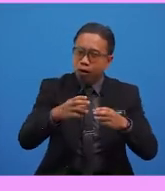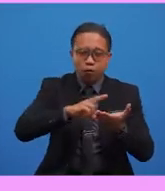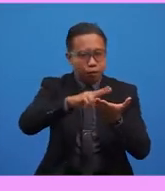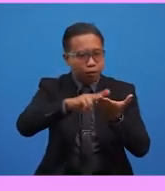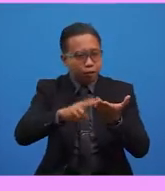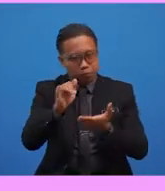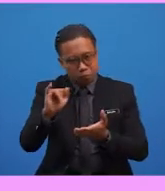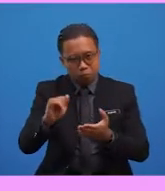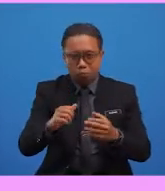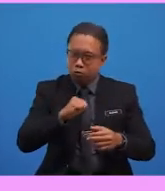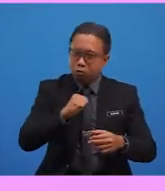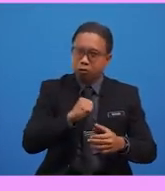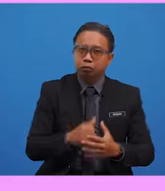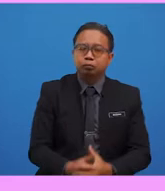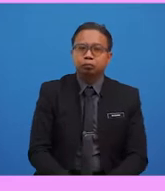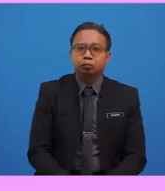of reading, okay?